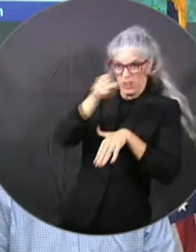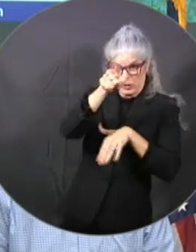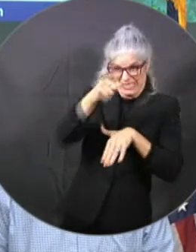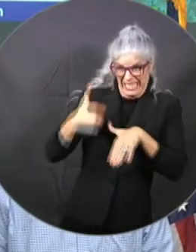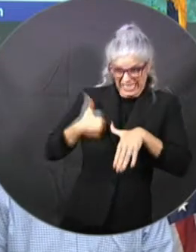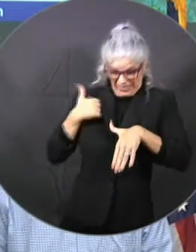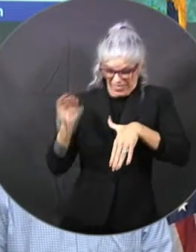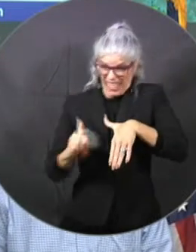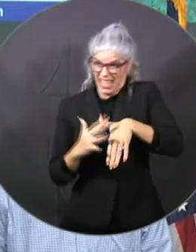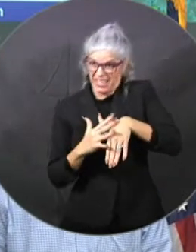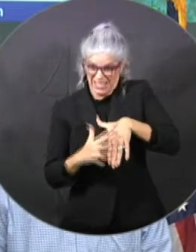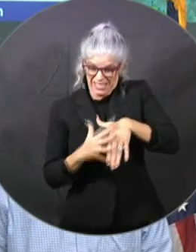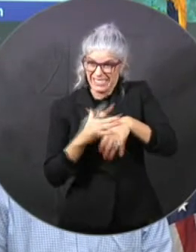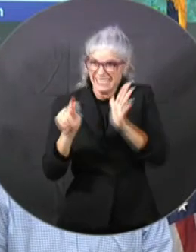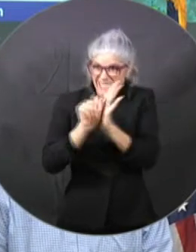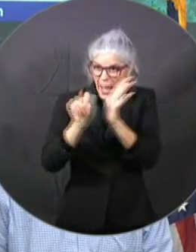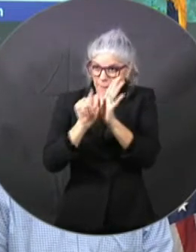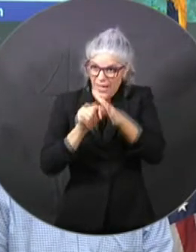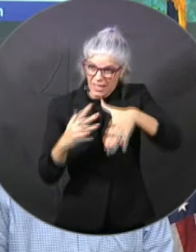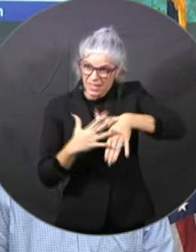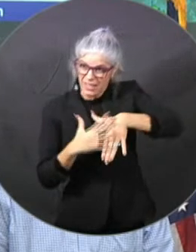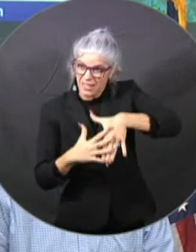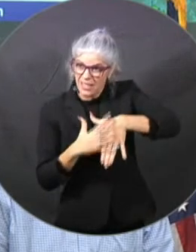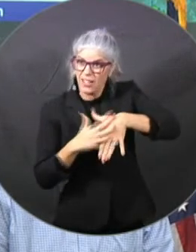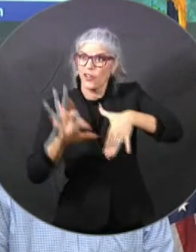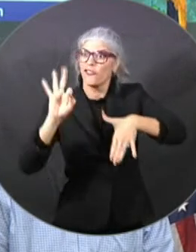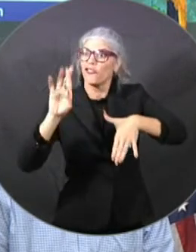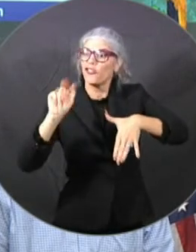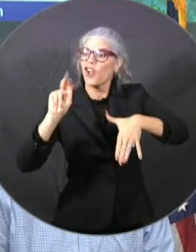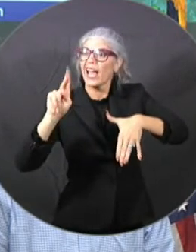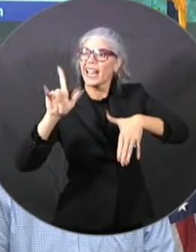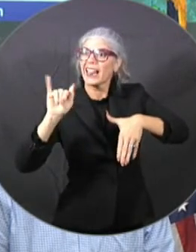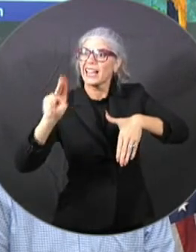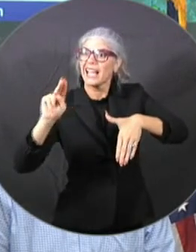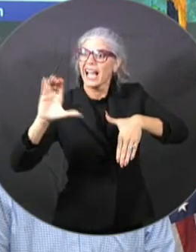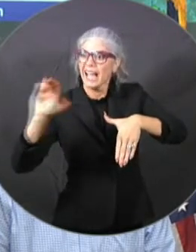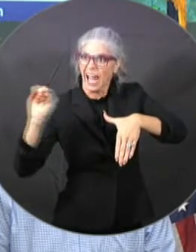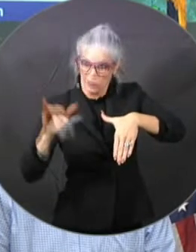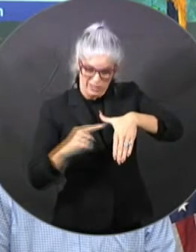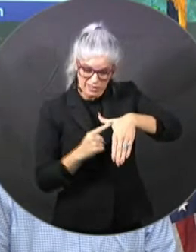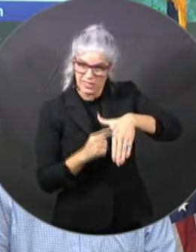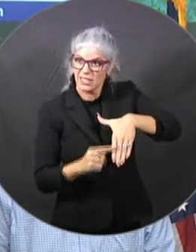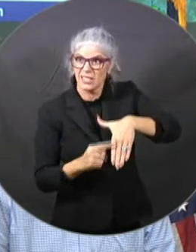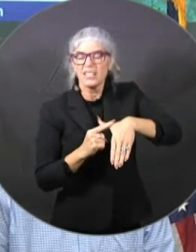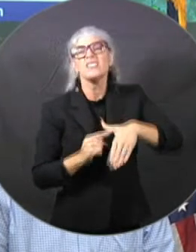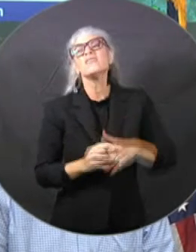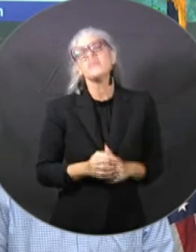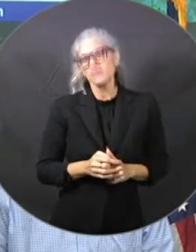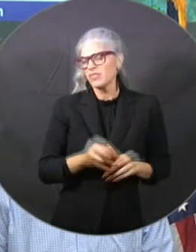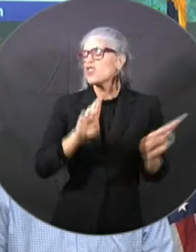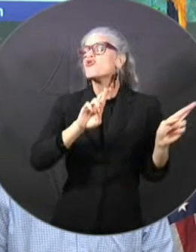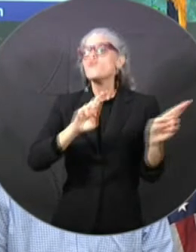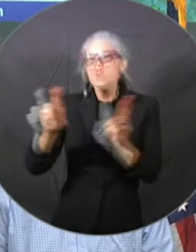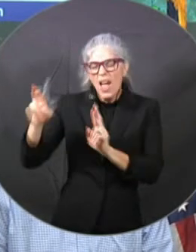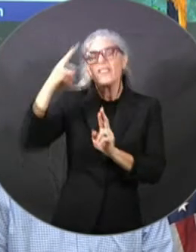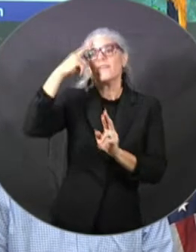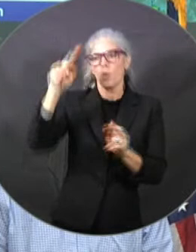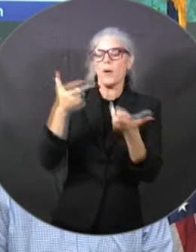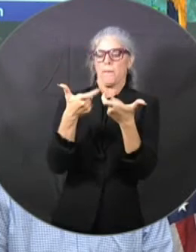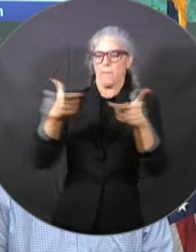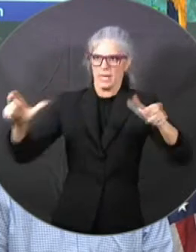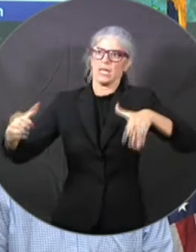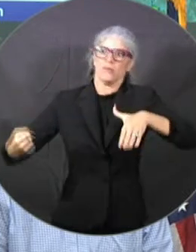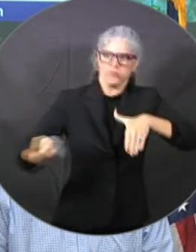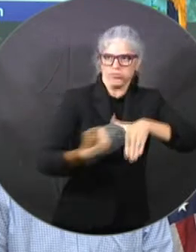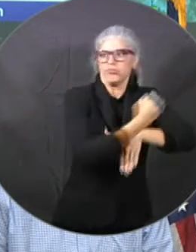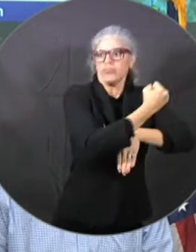all the way up to Franklin County in northwest Florida, just prepare for major impacts. This this track has been